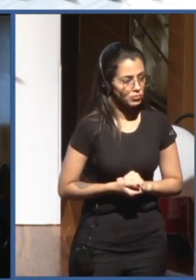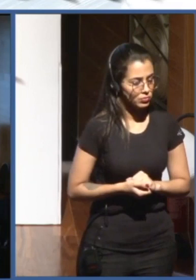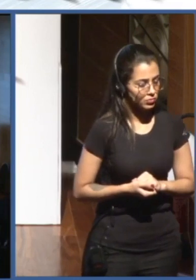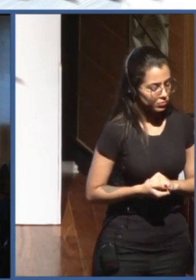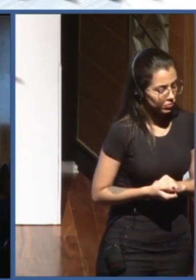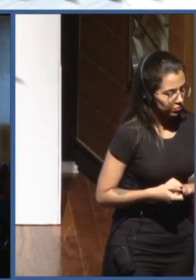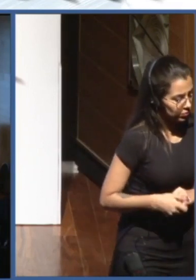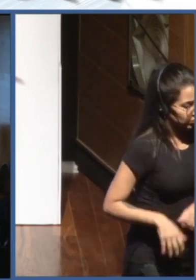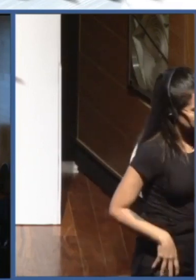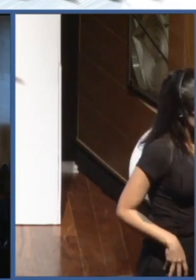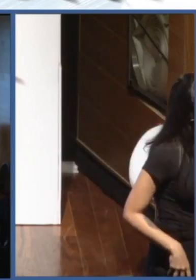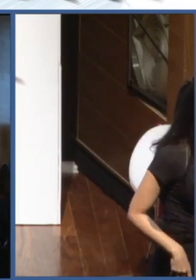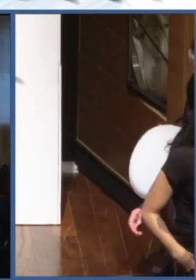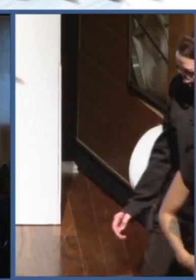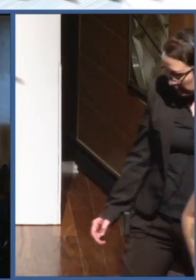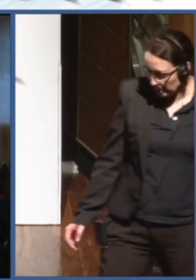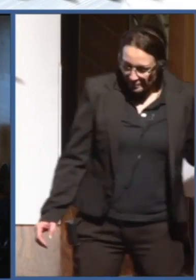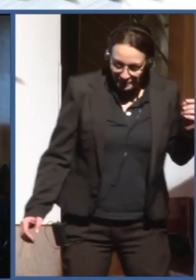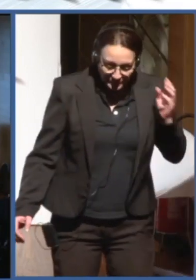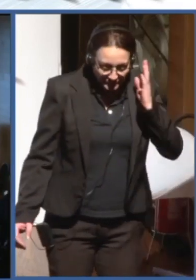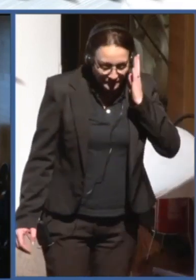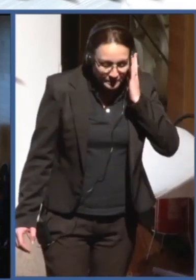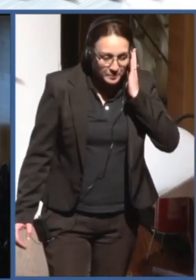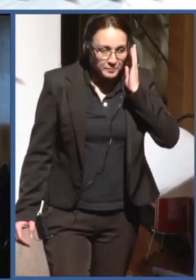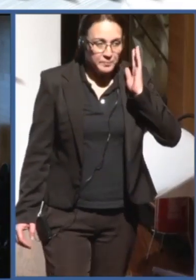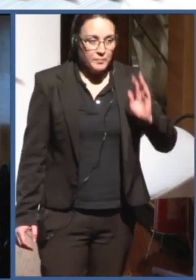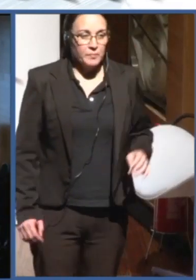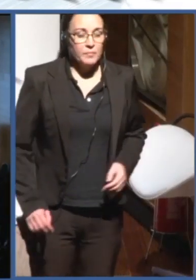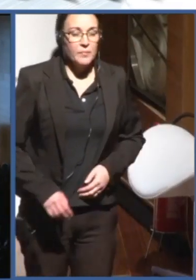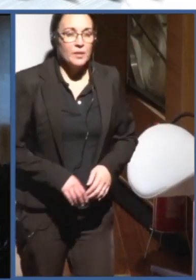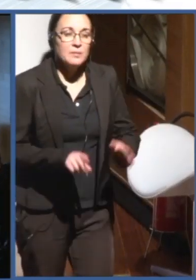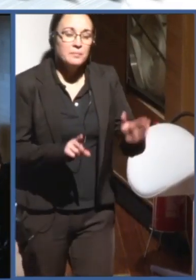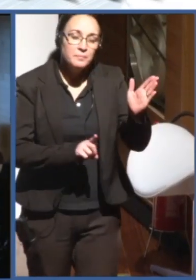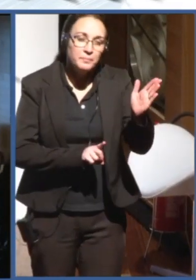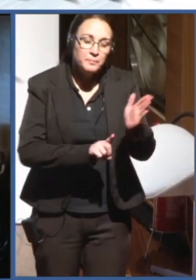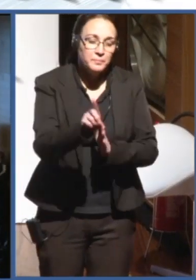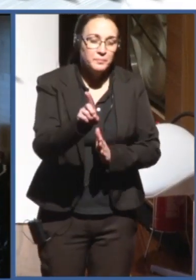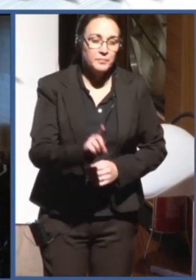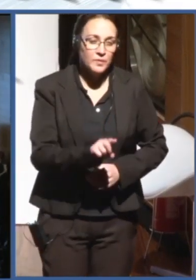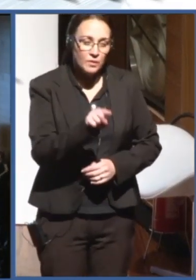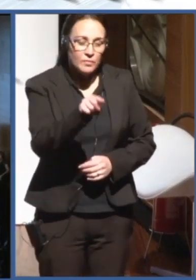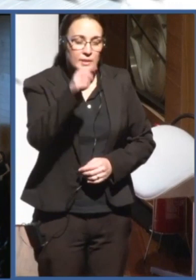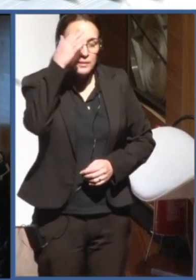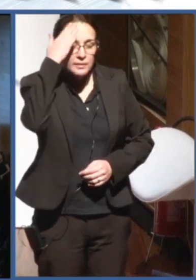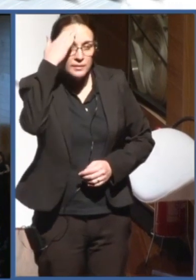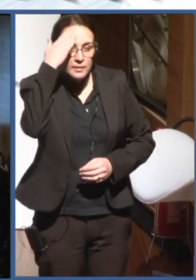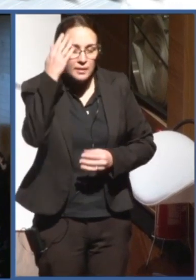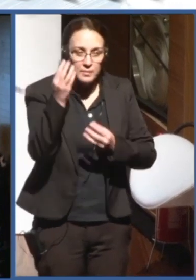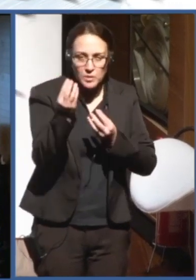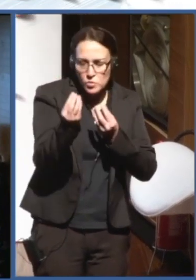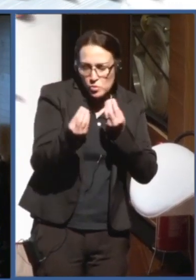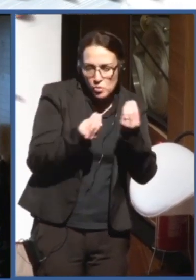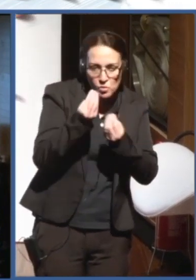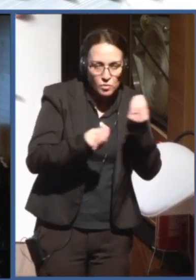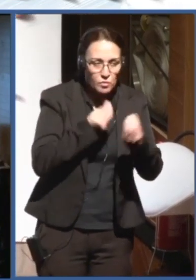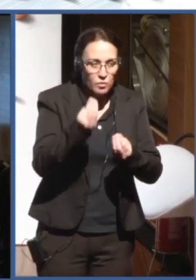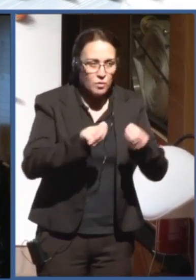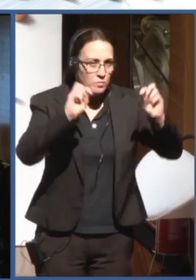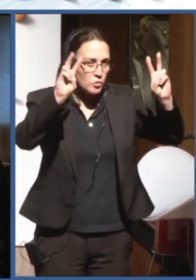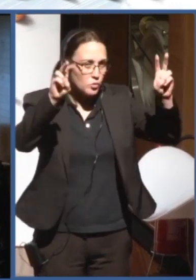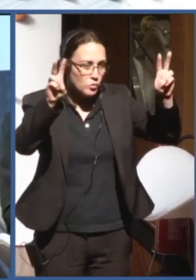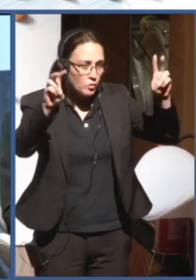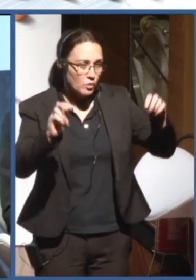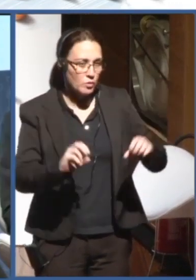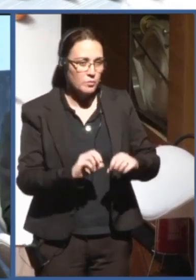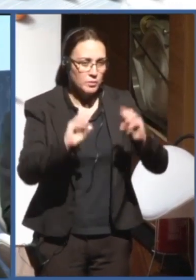Sophia, you know the situation when it comes to freedom online, and human rights, and freedom of expression. And